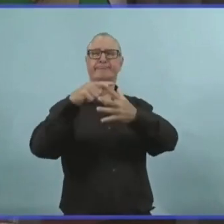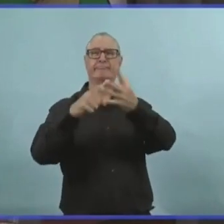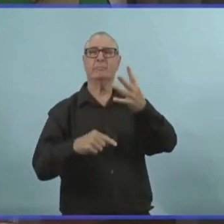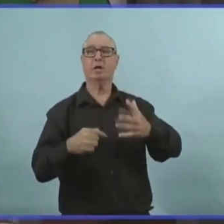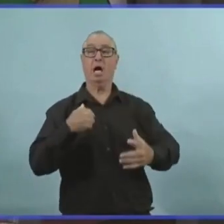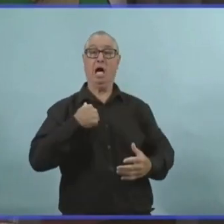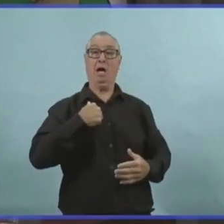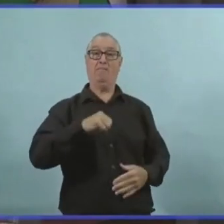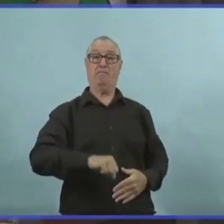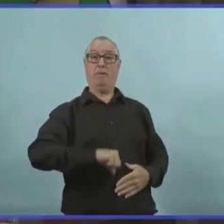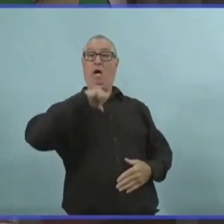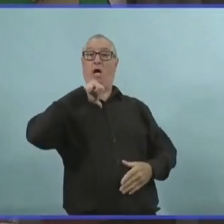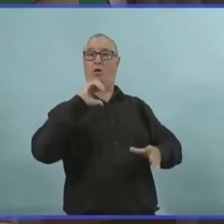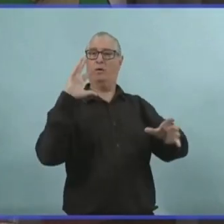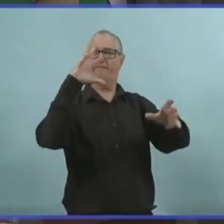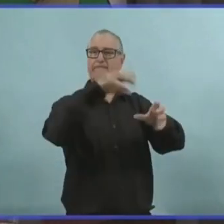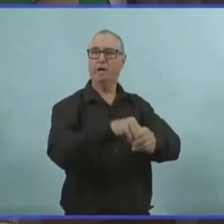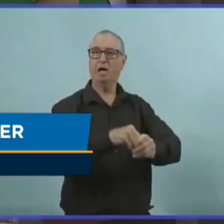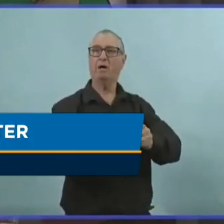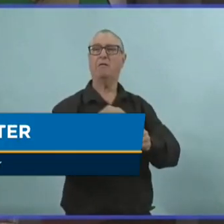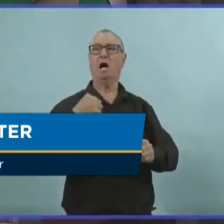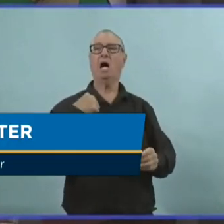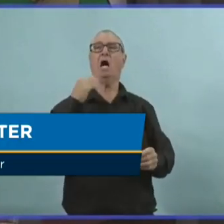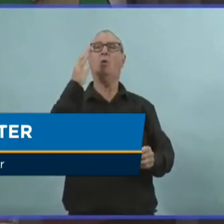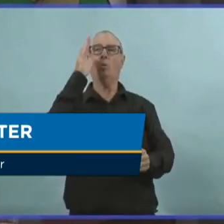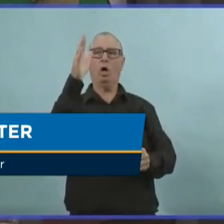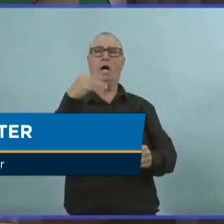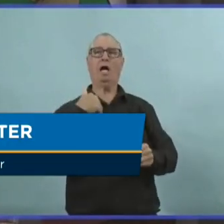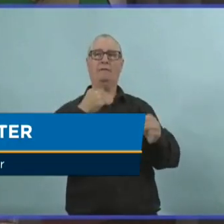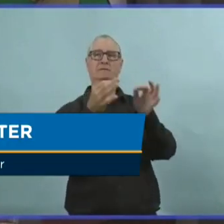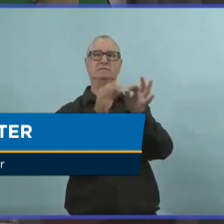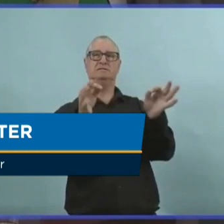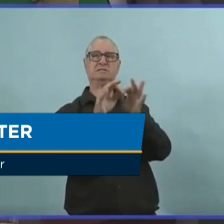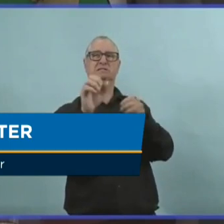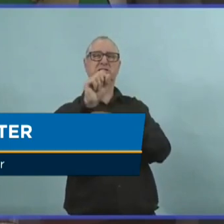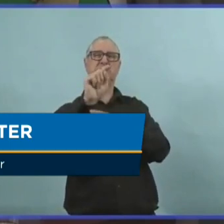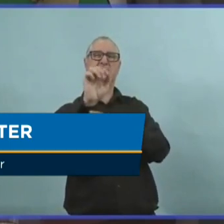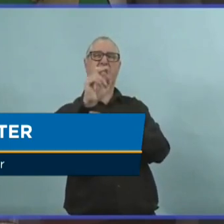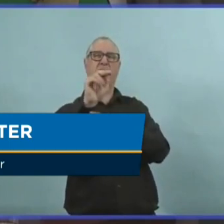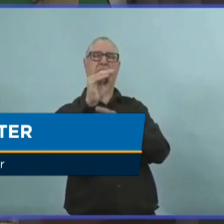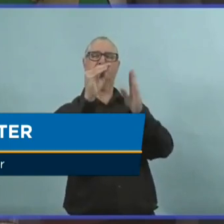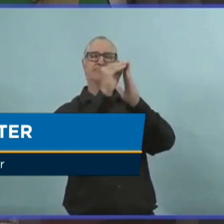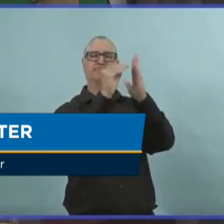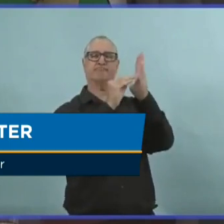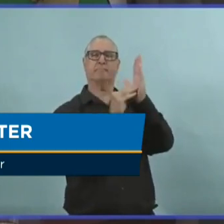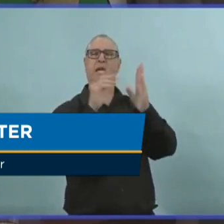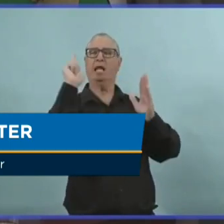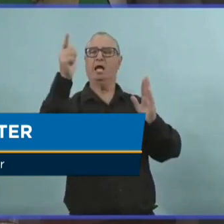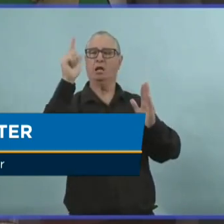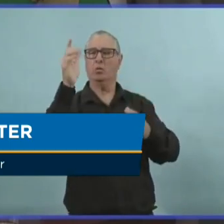I ask for forgiveness and understanding and ask that we unite. That was what I was trying to do with my comments, as you remember.